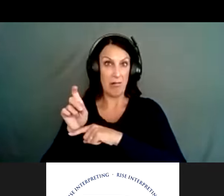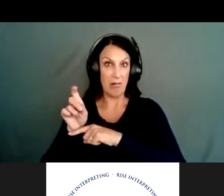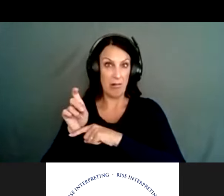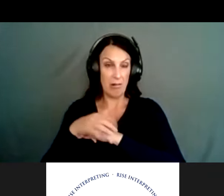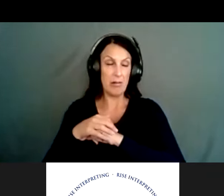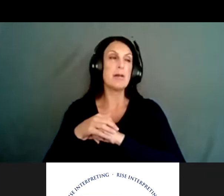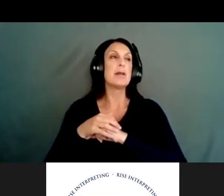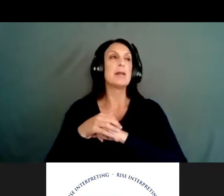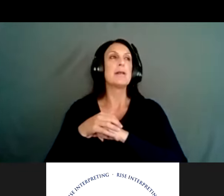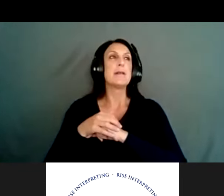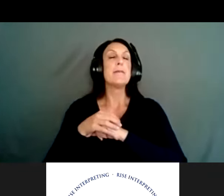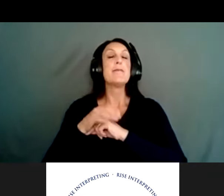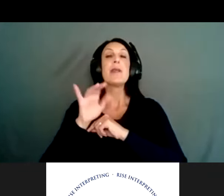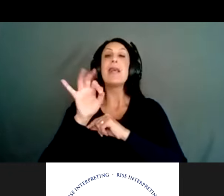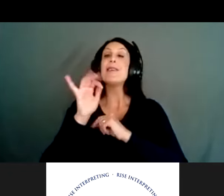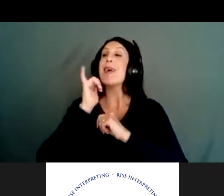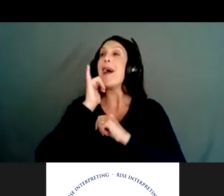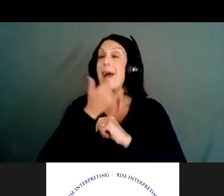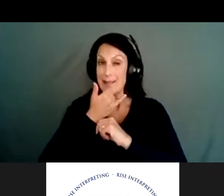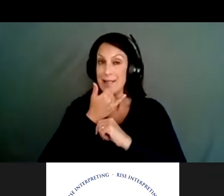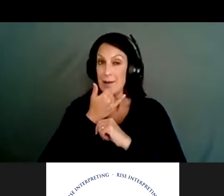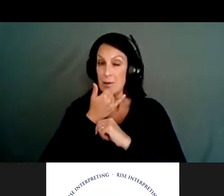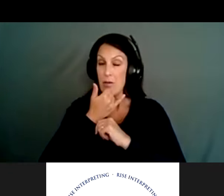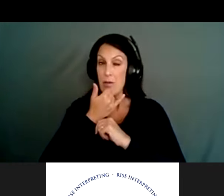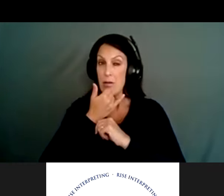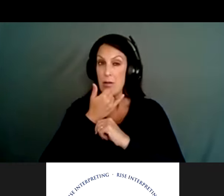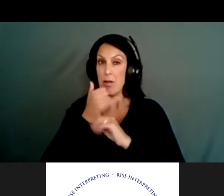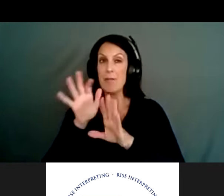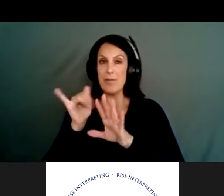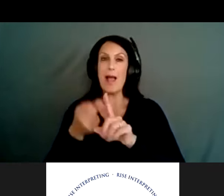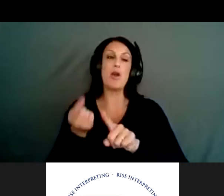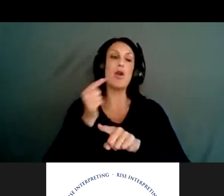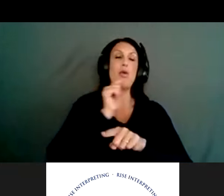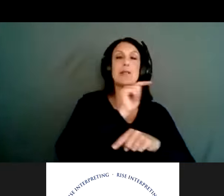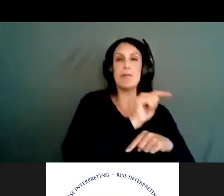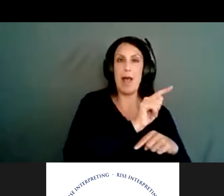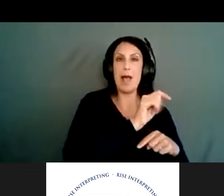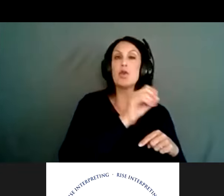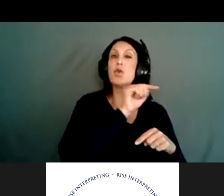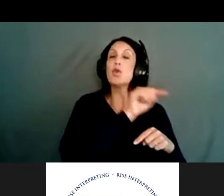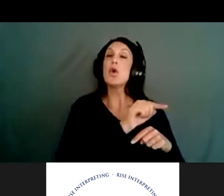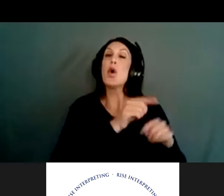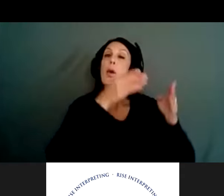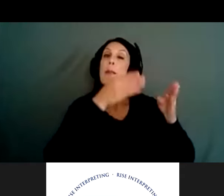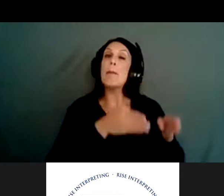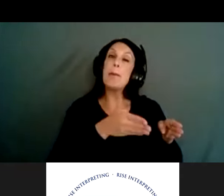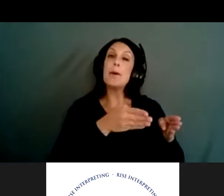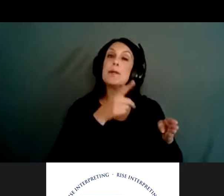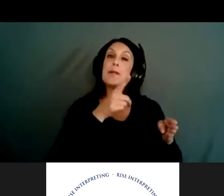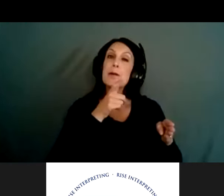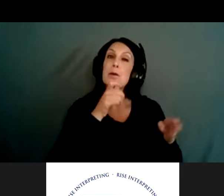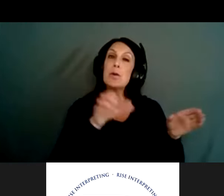what exactly that means. But no, if it's accidental, and again, this comes back to the sophistication of the coroner and the medical examiner making the determination.